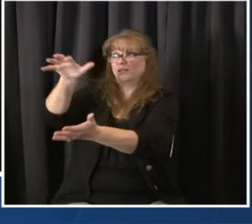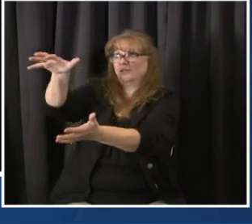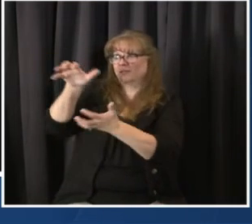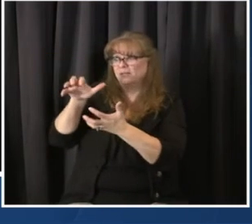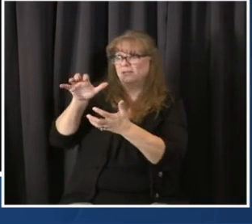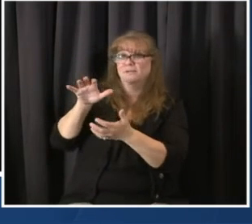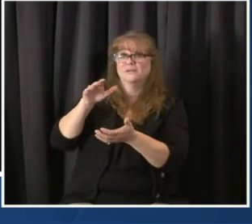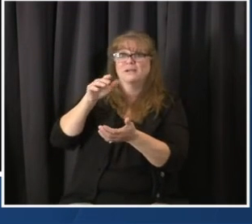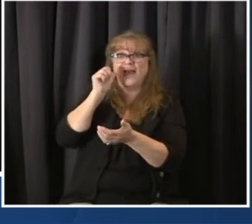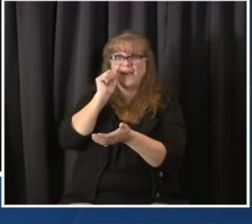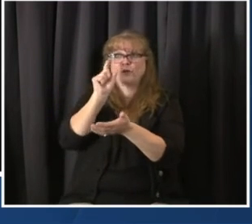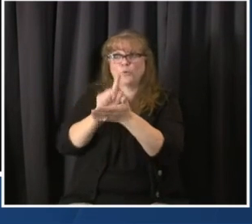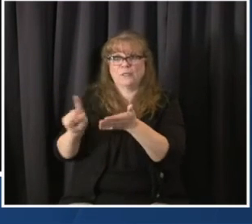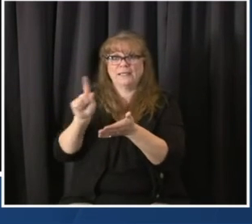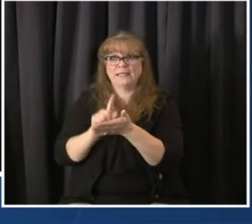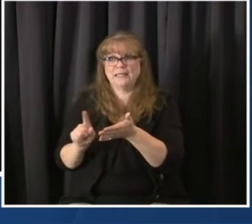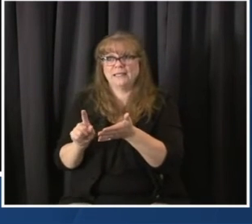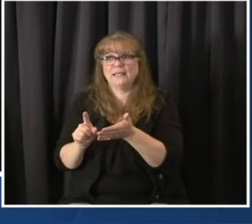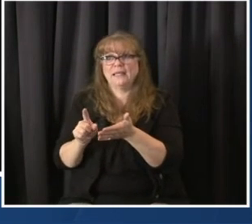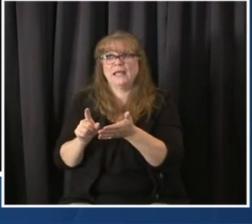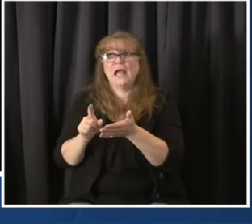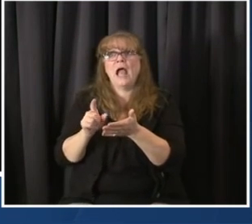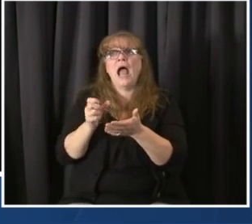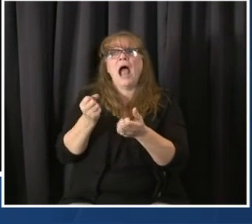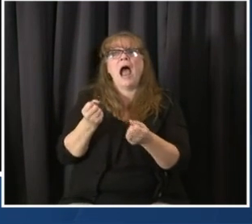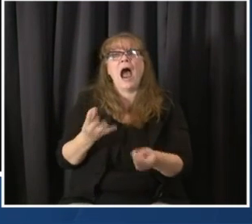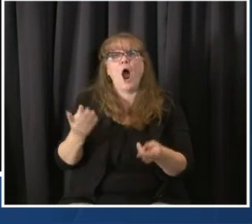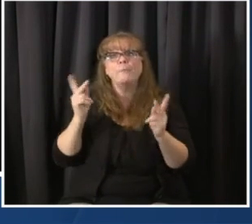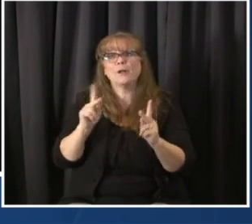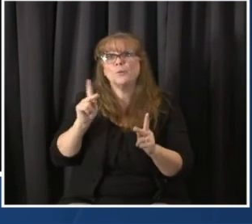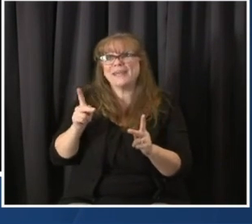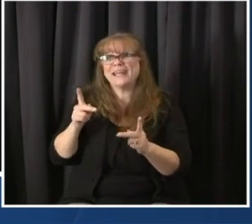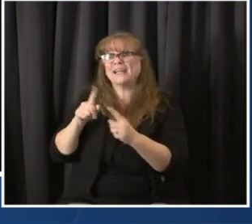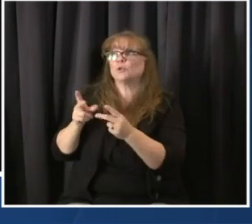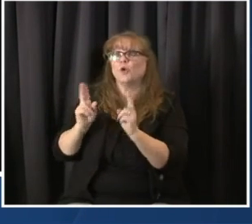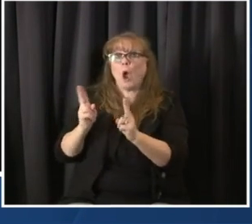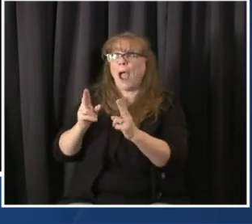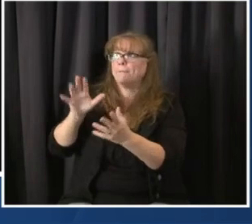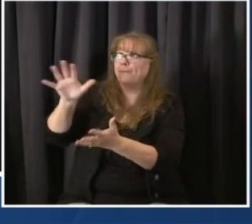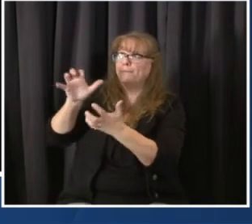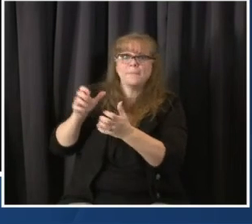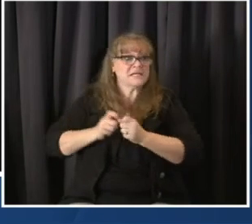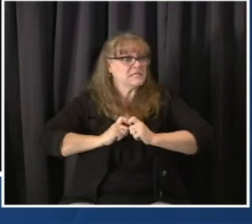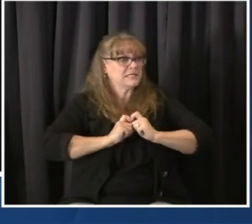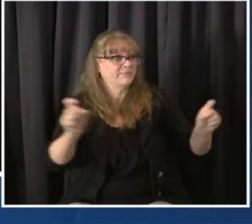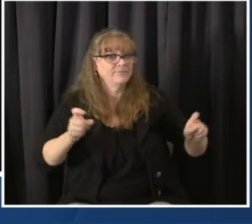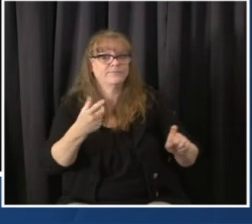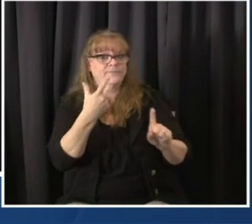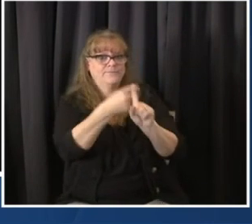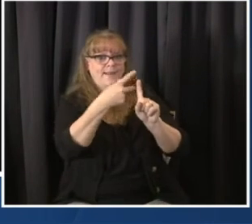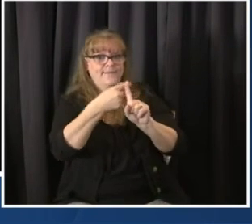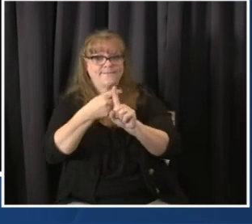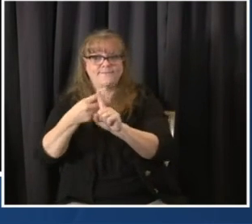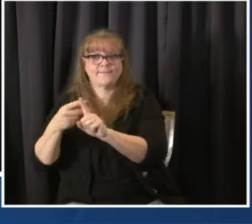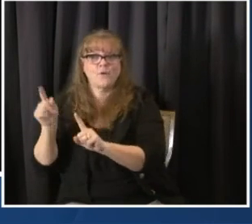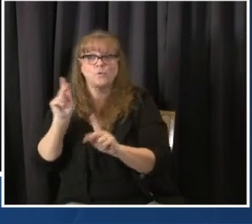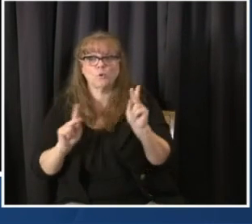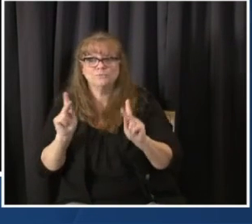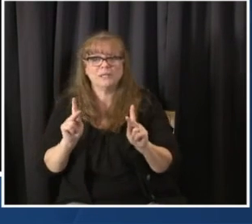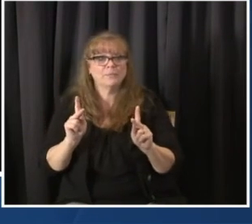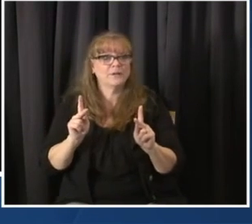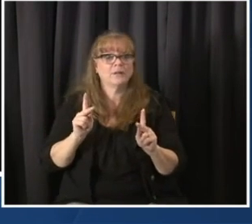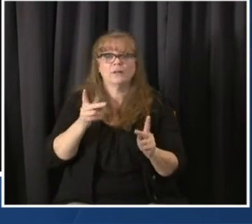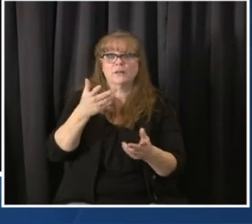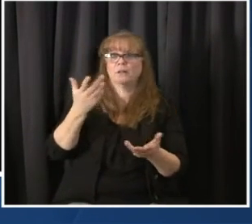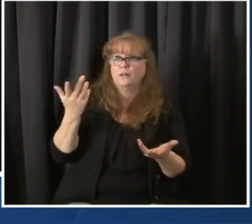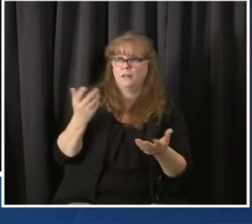and are there supply problems? That's my question for you. My question for Dr. Hurley is how will we know if the new COVID